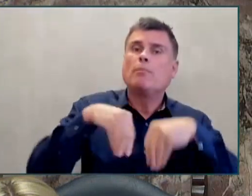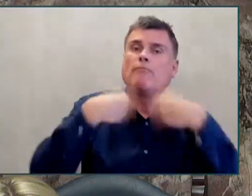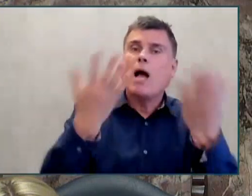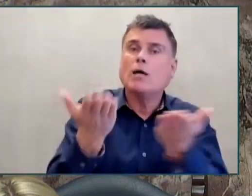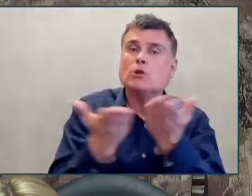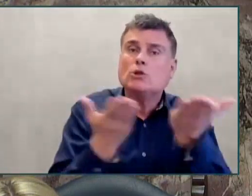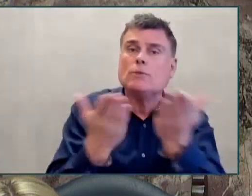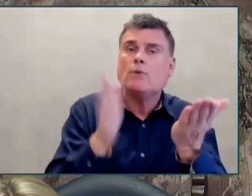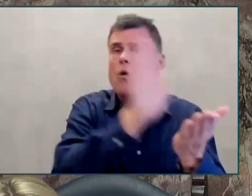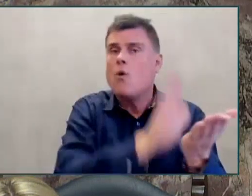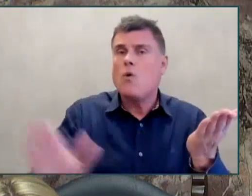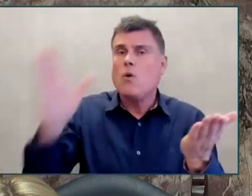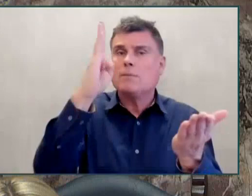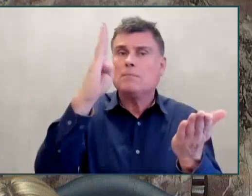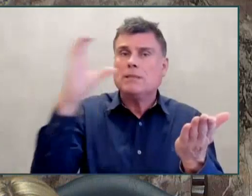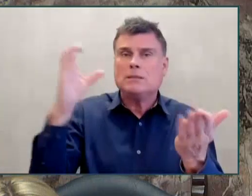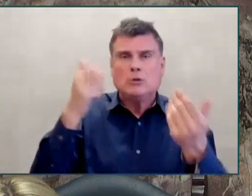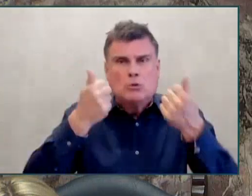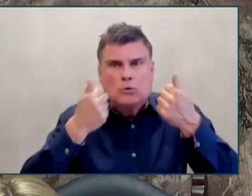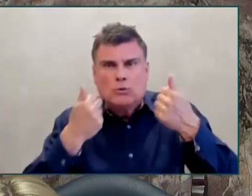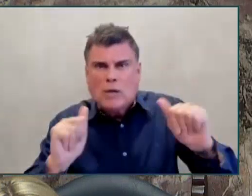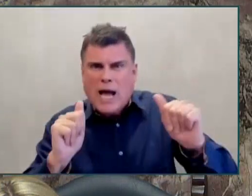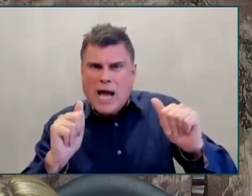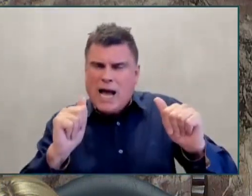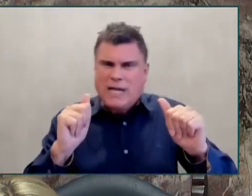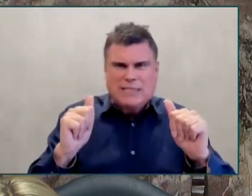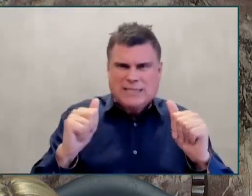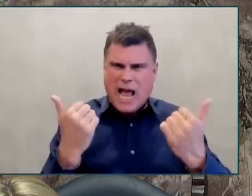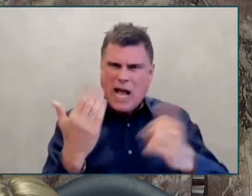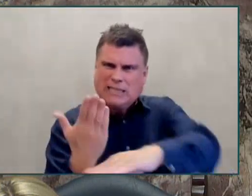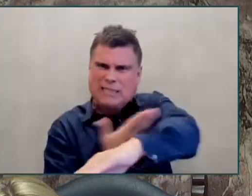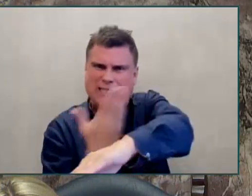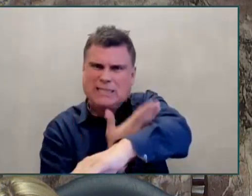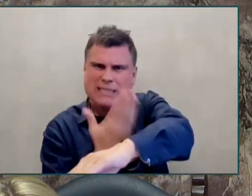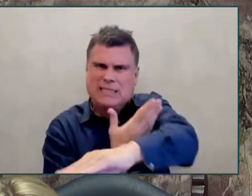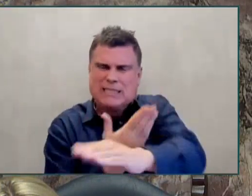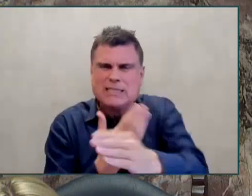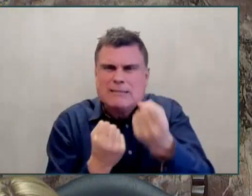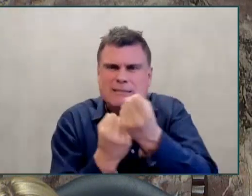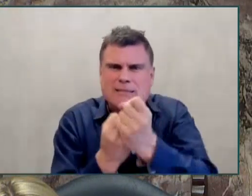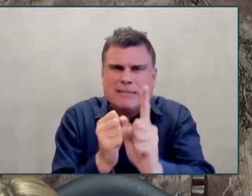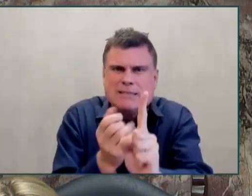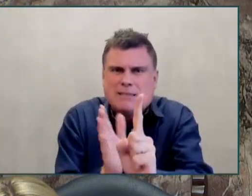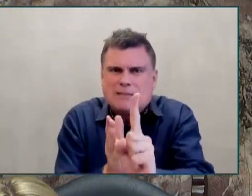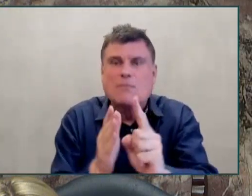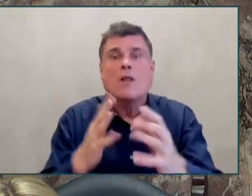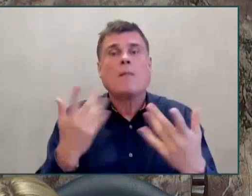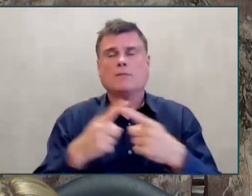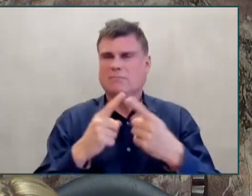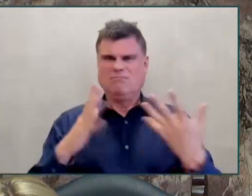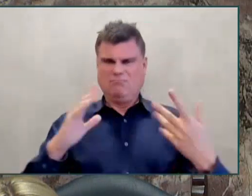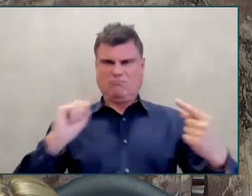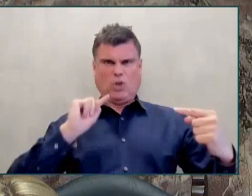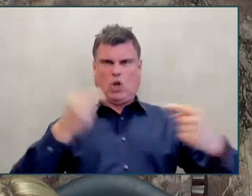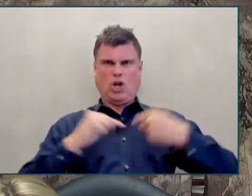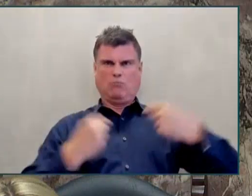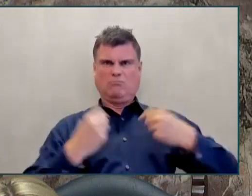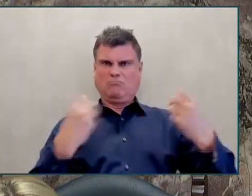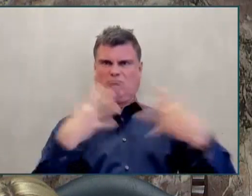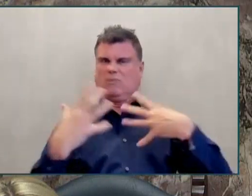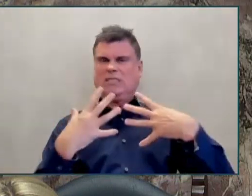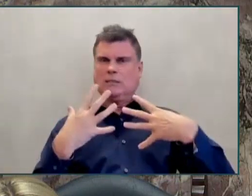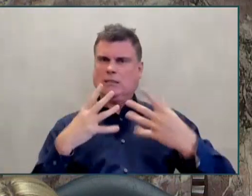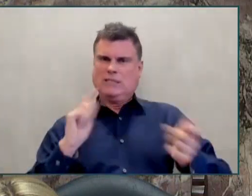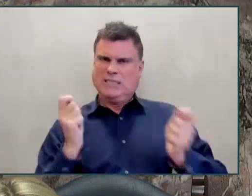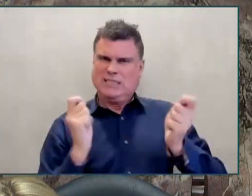available, working to scale up treatment opportunities, opening hundreds of beds, investing in upstream mental health